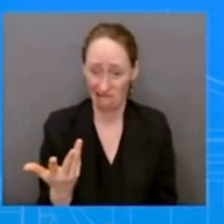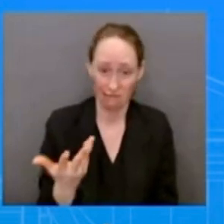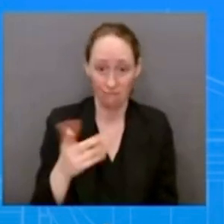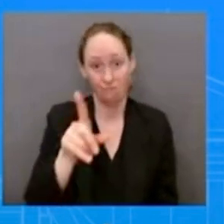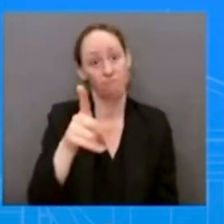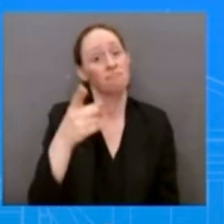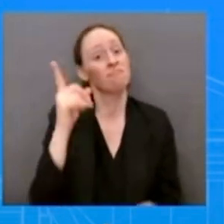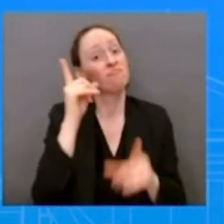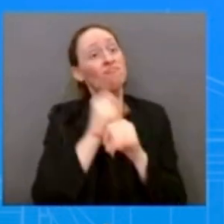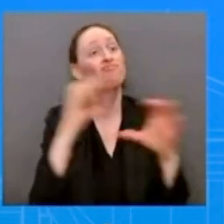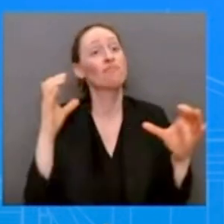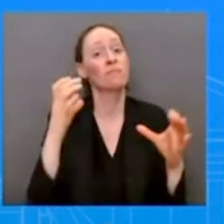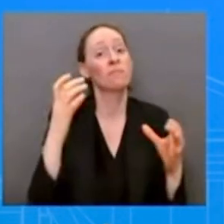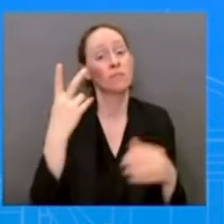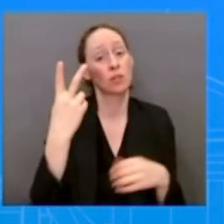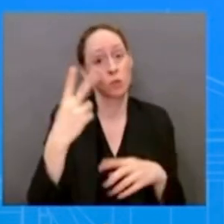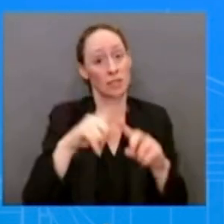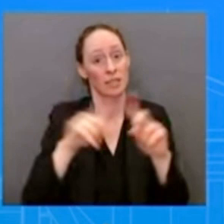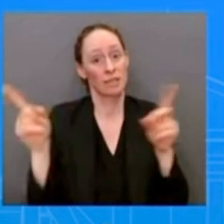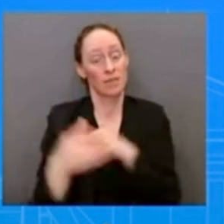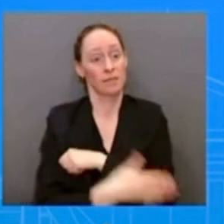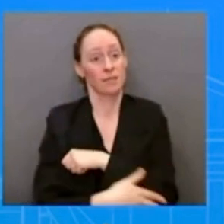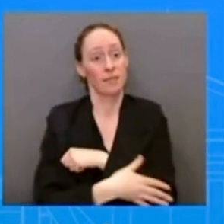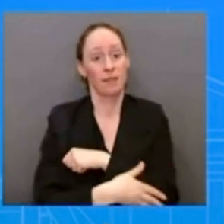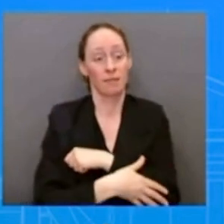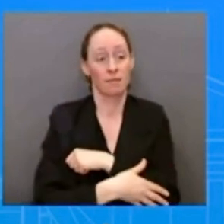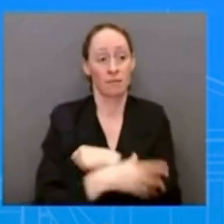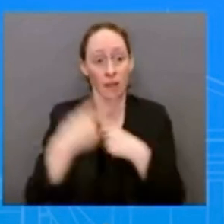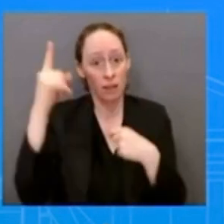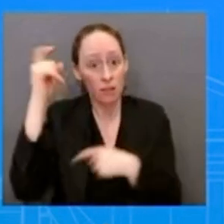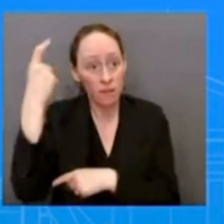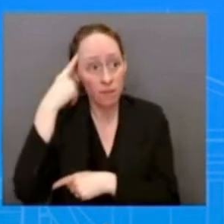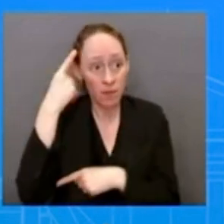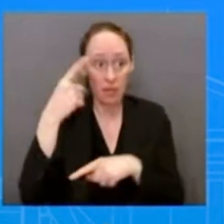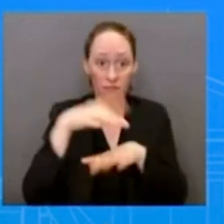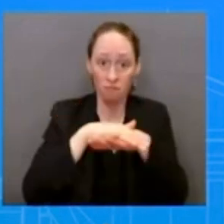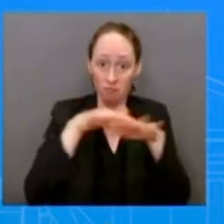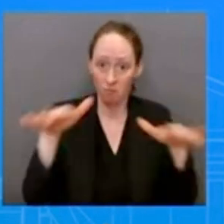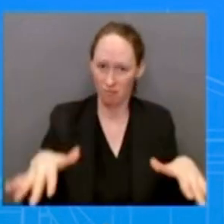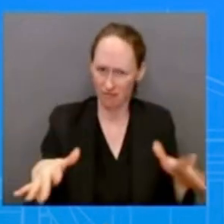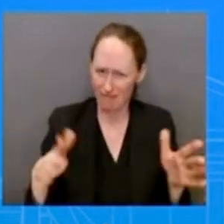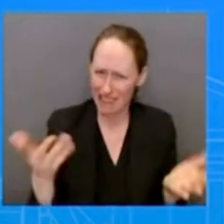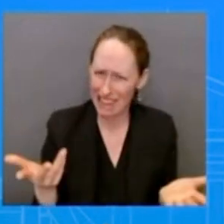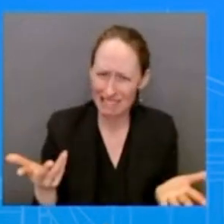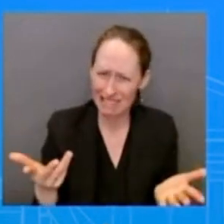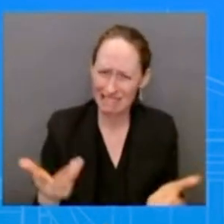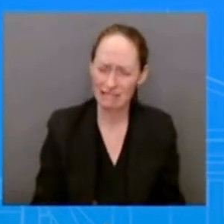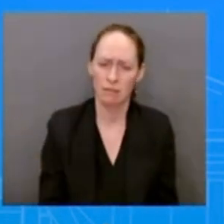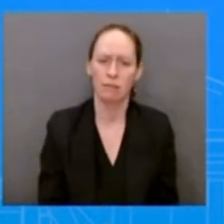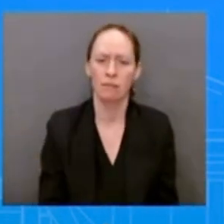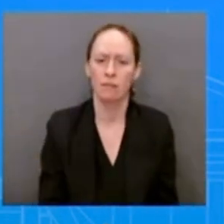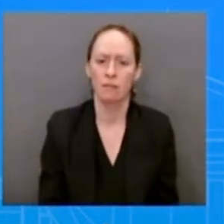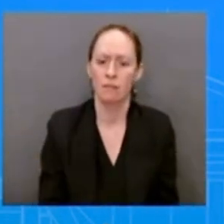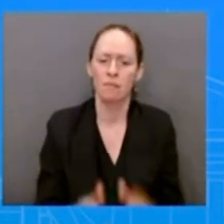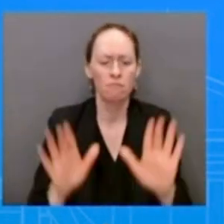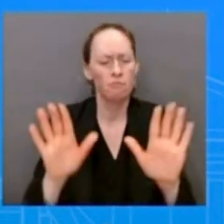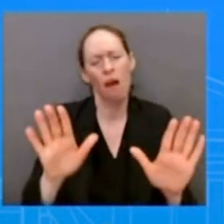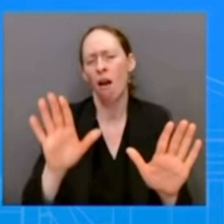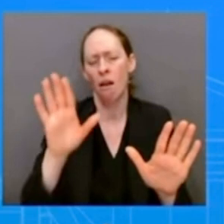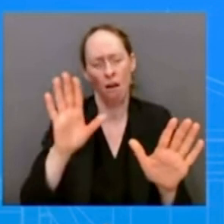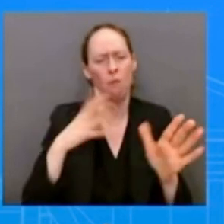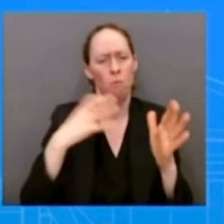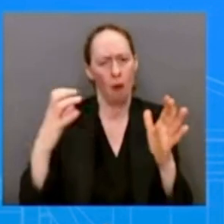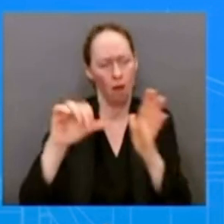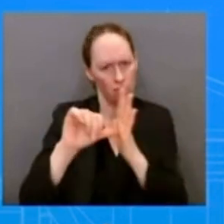region I'd say even around the world and the president in his discussion with Prime Minister Netanyahu the other day over the weekend made